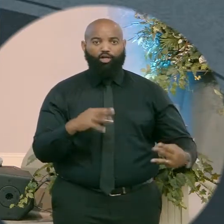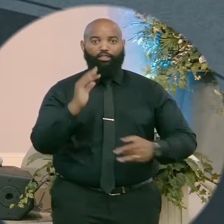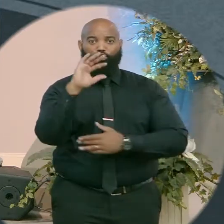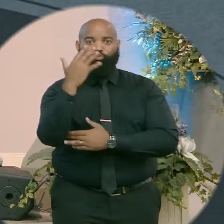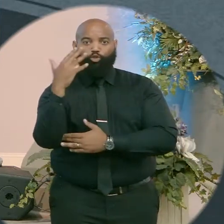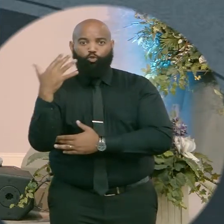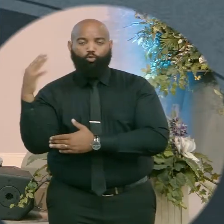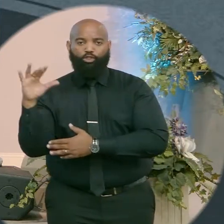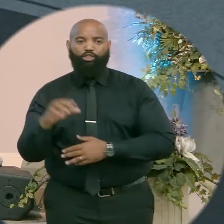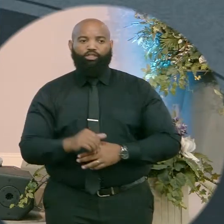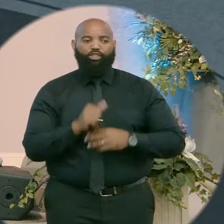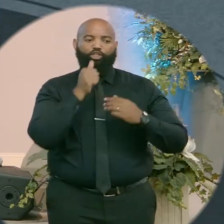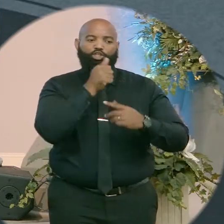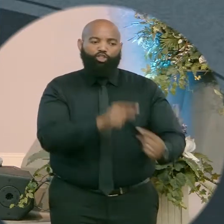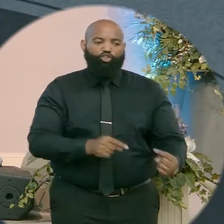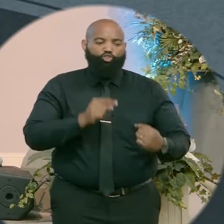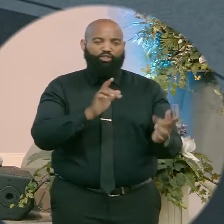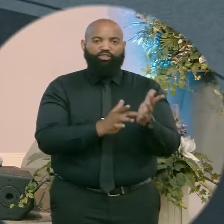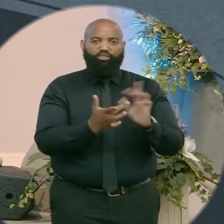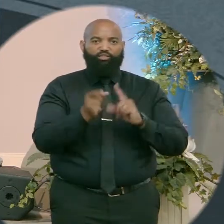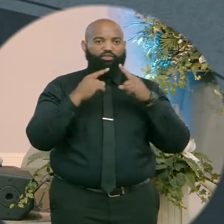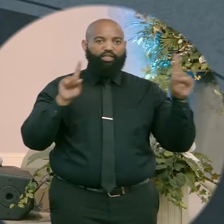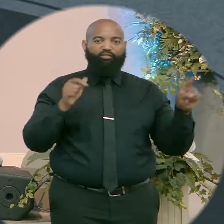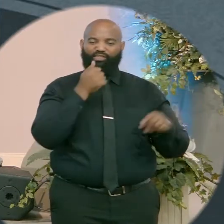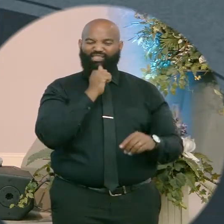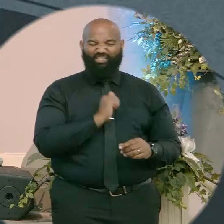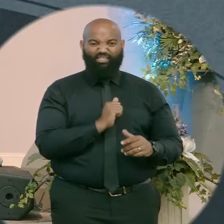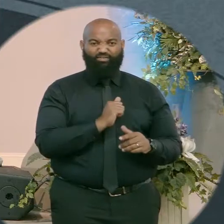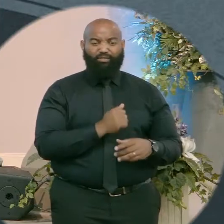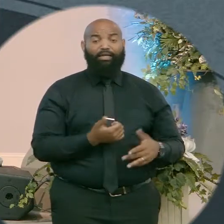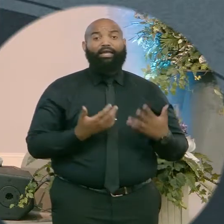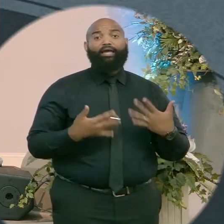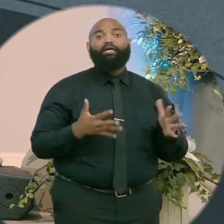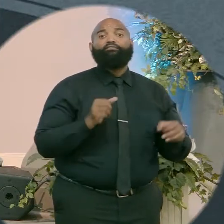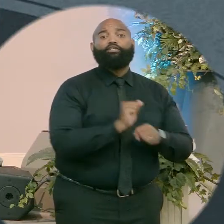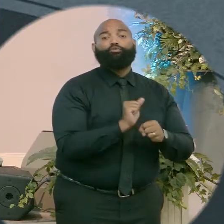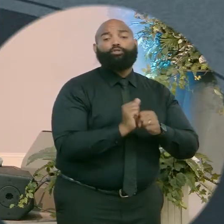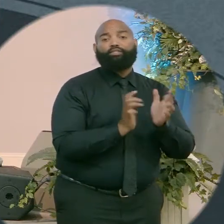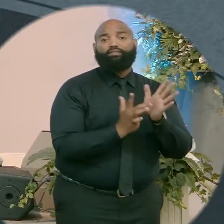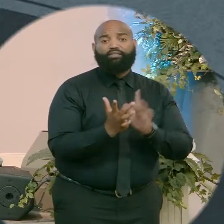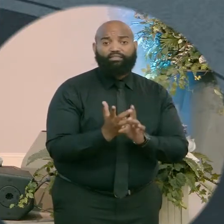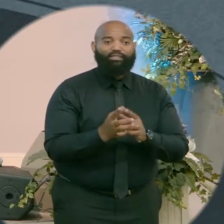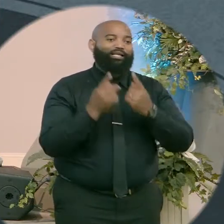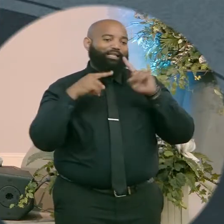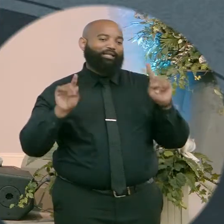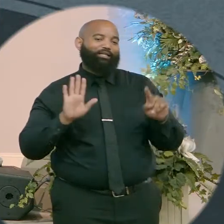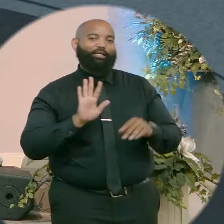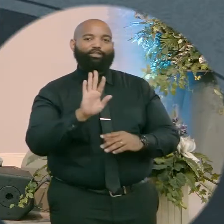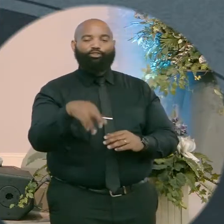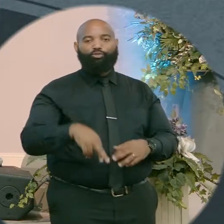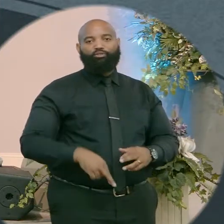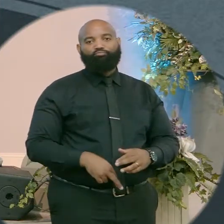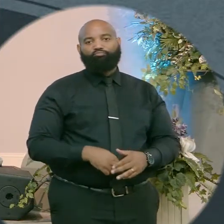of suffering. And lastly, and then I'm done, the finished work of Jesus was the declaration of our rights.